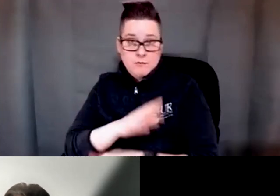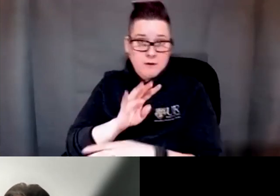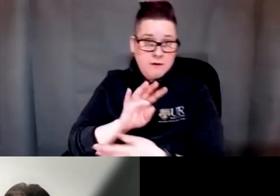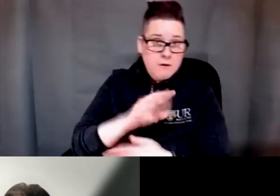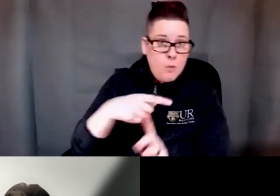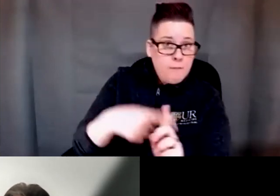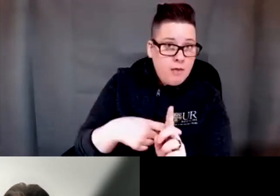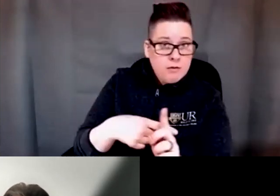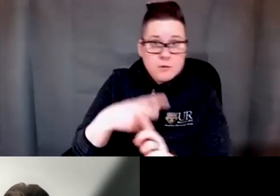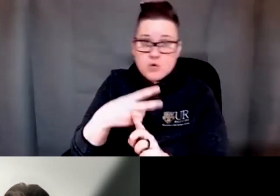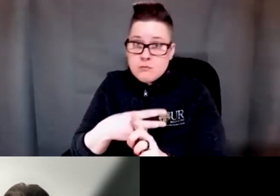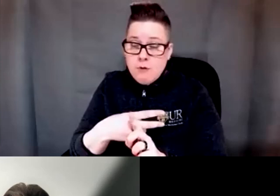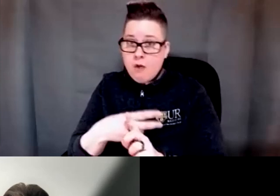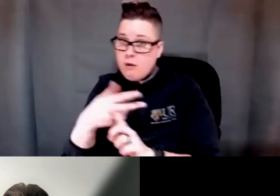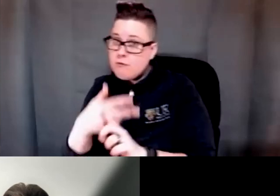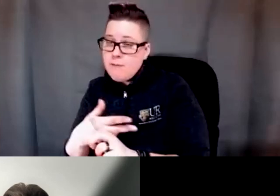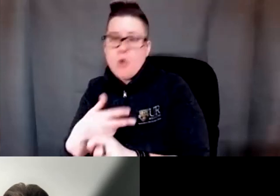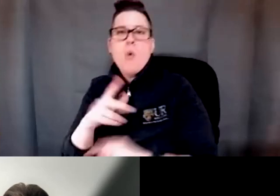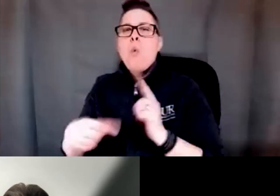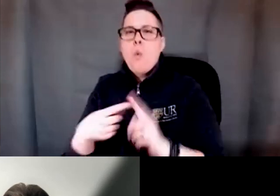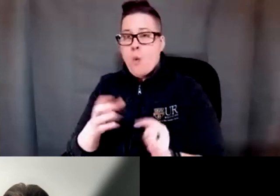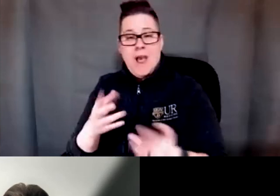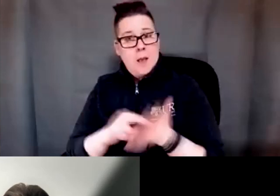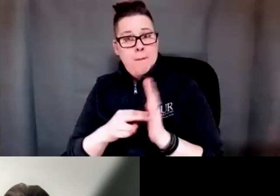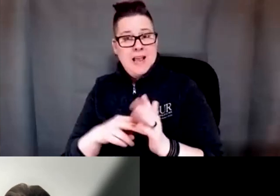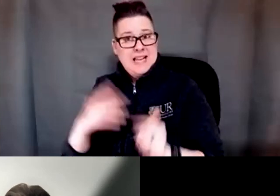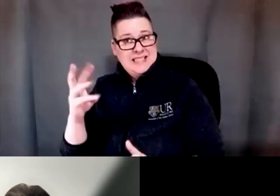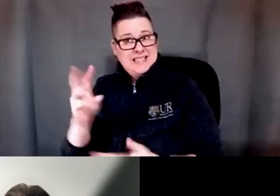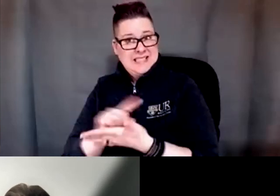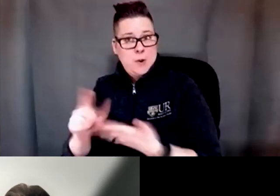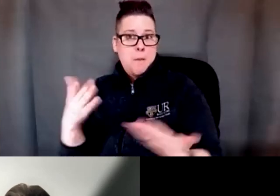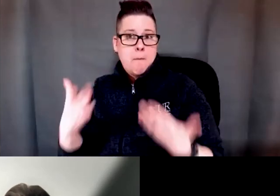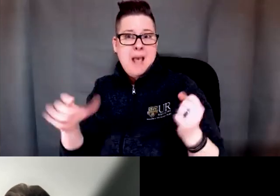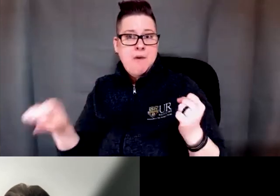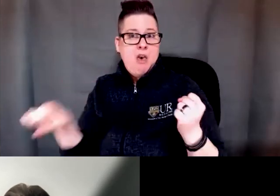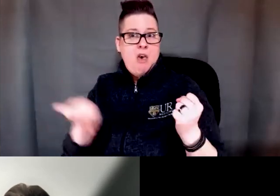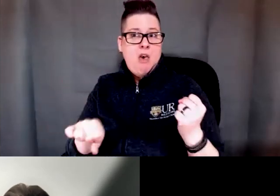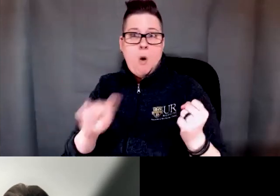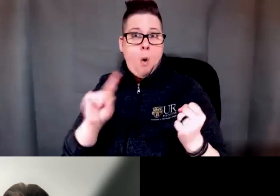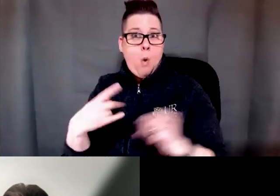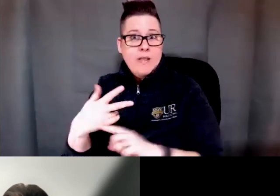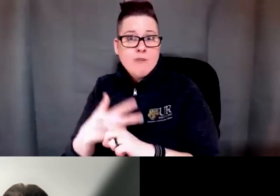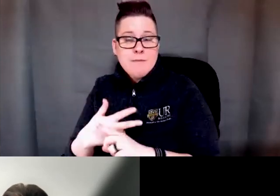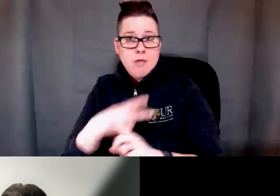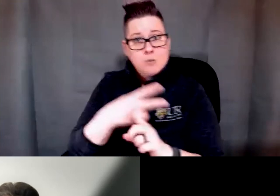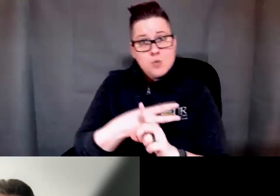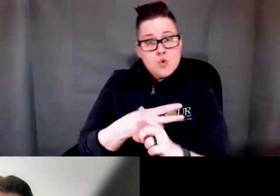is that at 12 and so looking to see could we shorten it from 16 weeks could we shorten it to 8